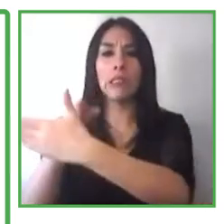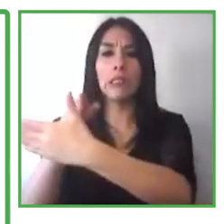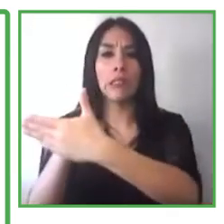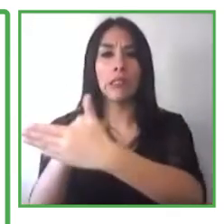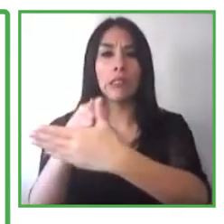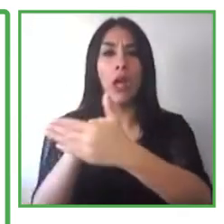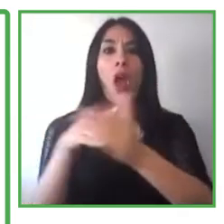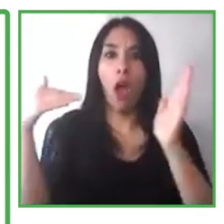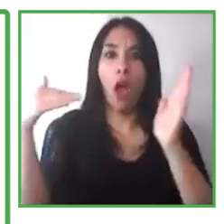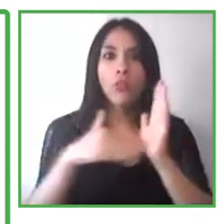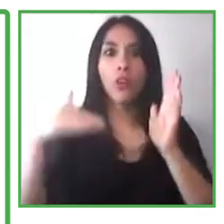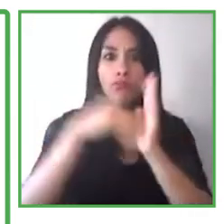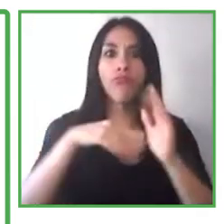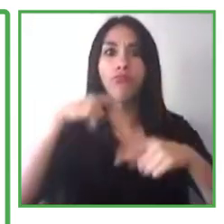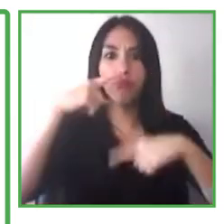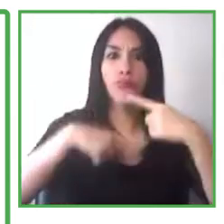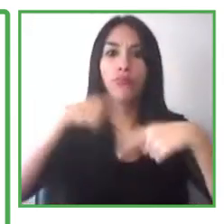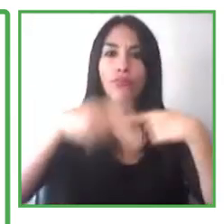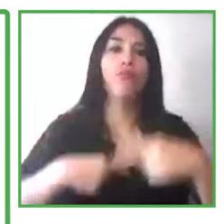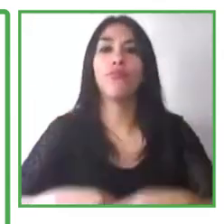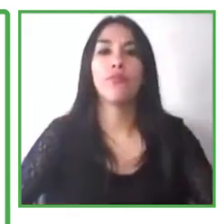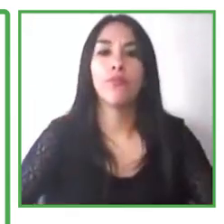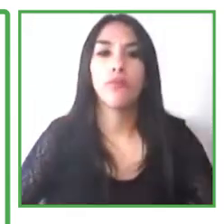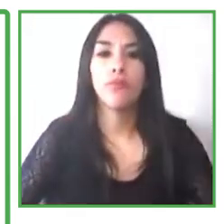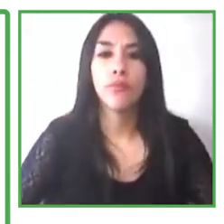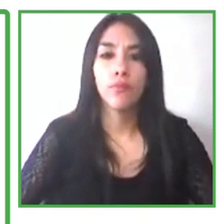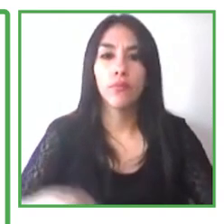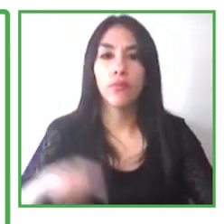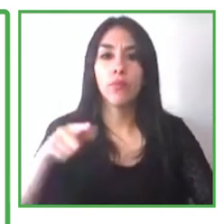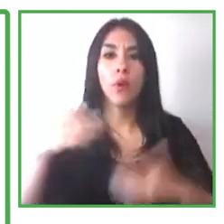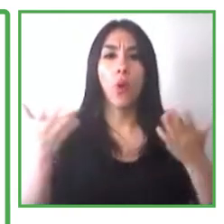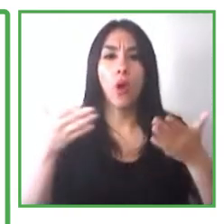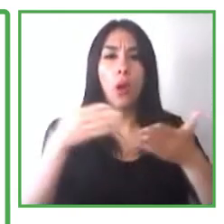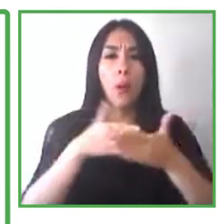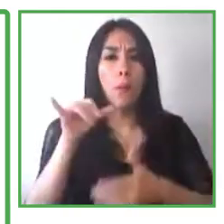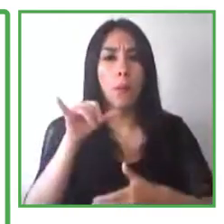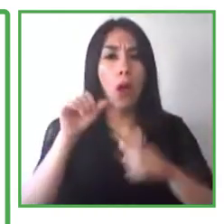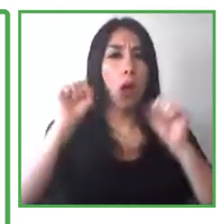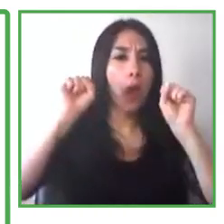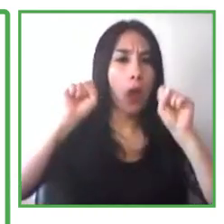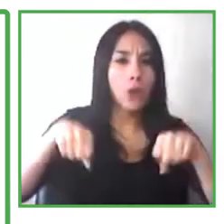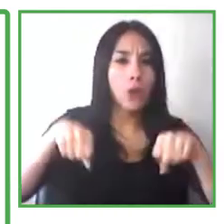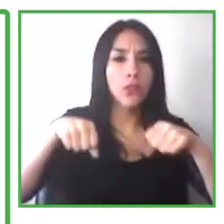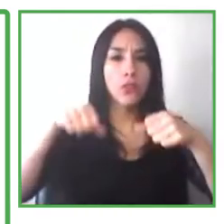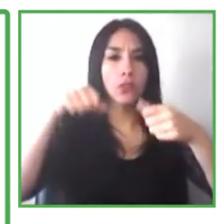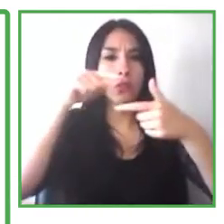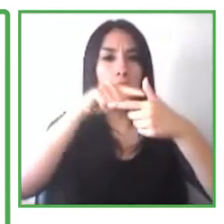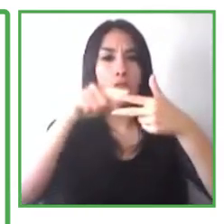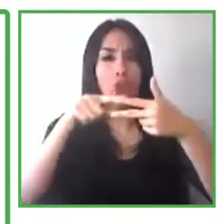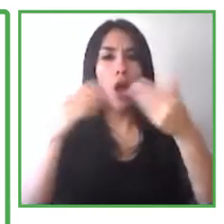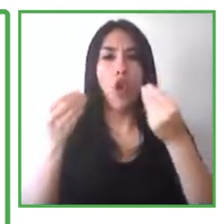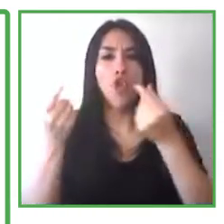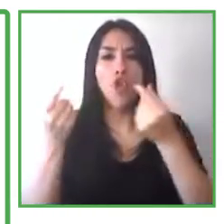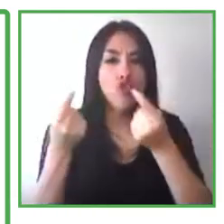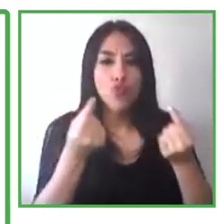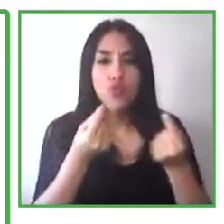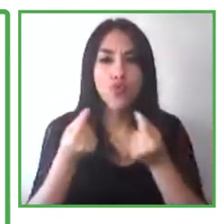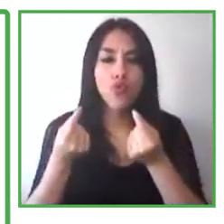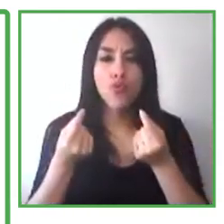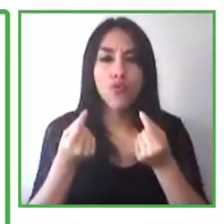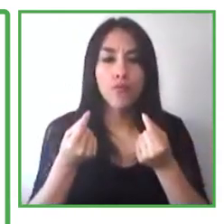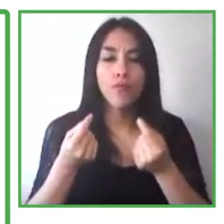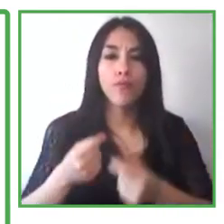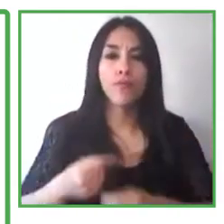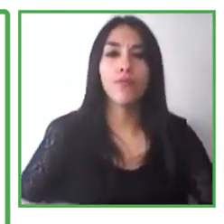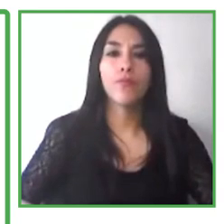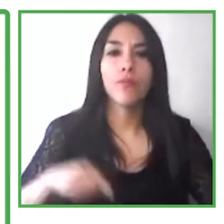I created this slide a bit some time ago based on my experiences and what I'm finding in terms of employment barriers